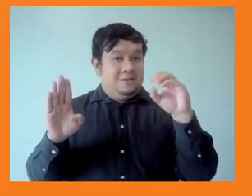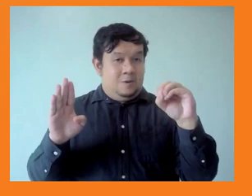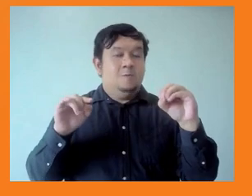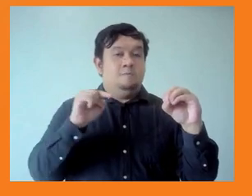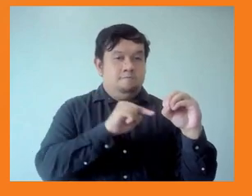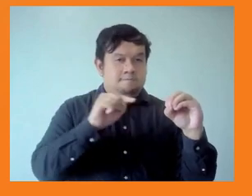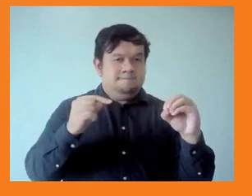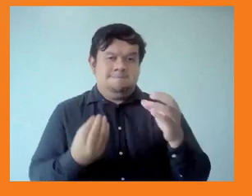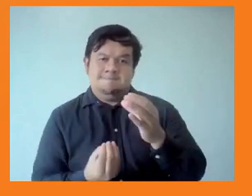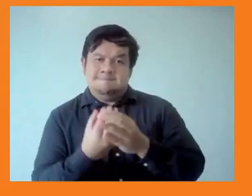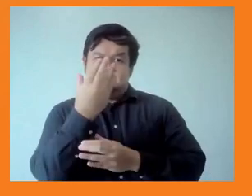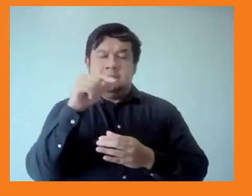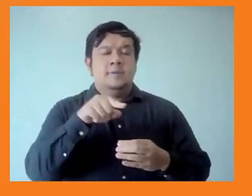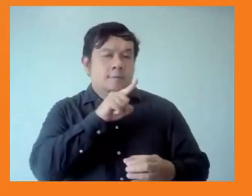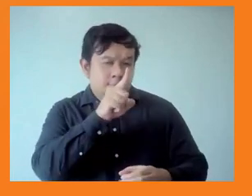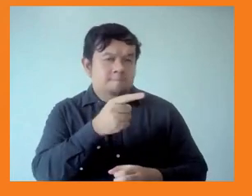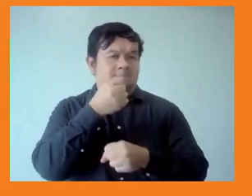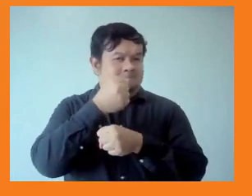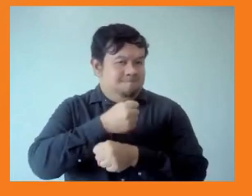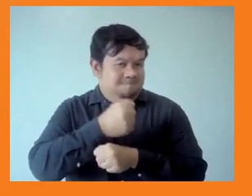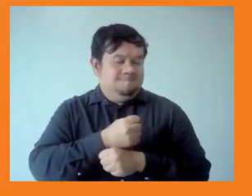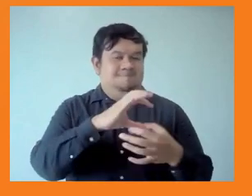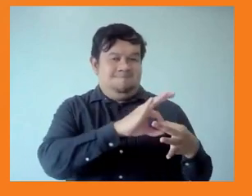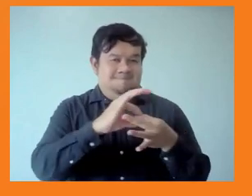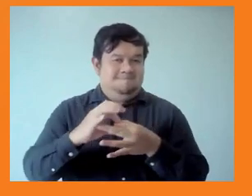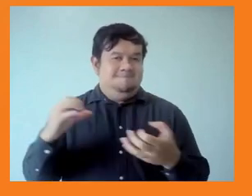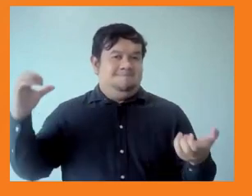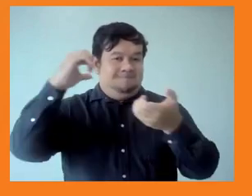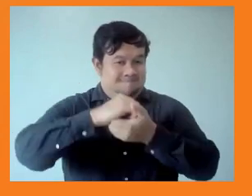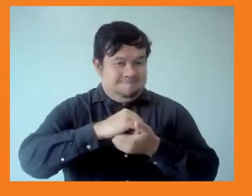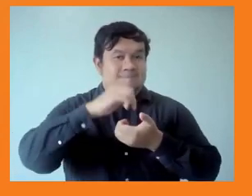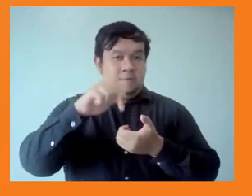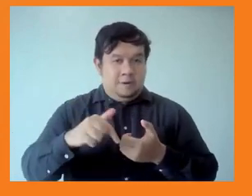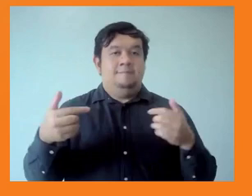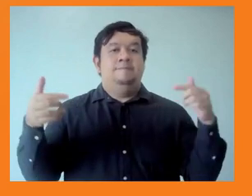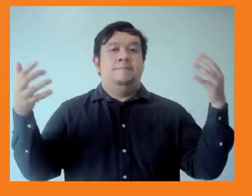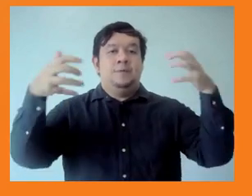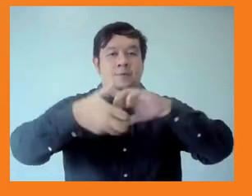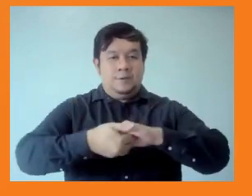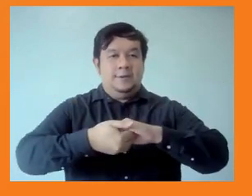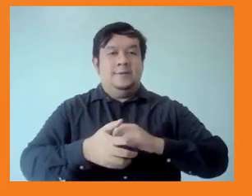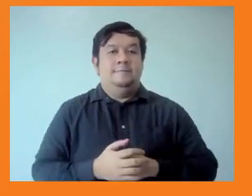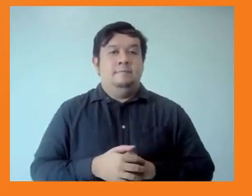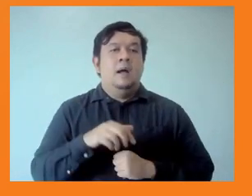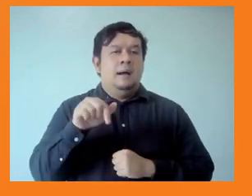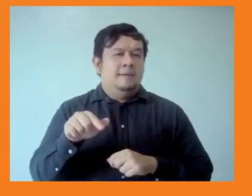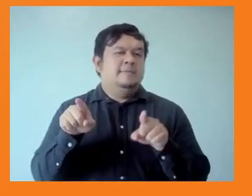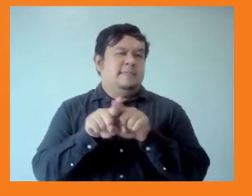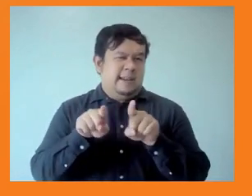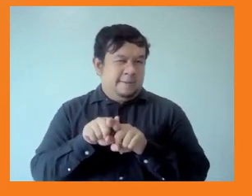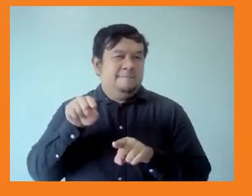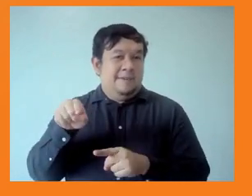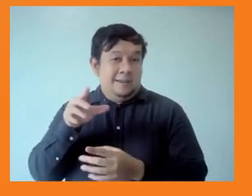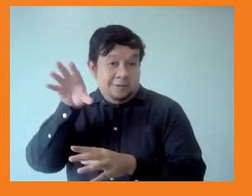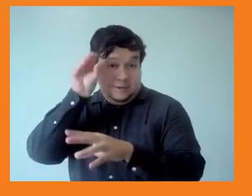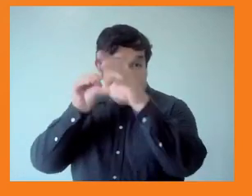development. Our panelists provided us with very rich insights, starting off with Matthew's presentation on